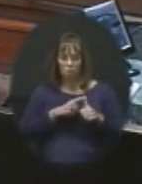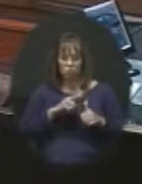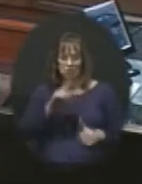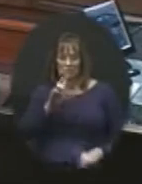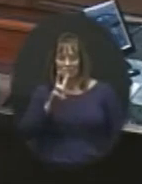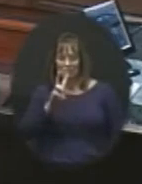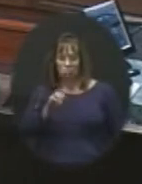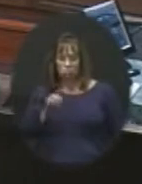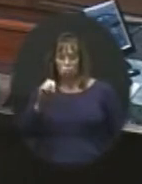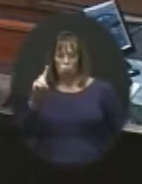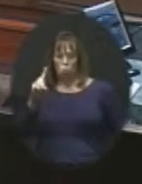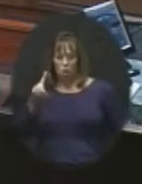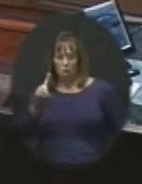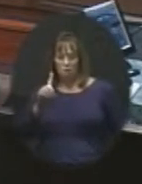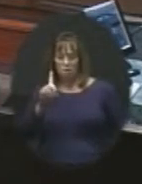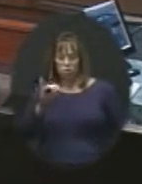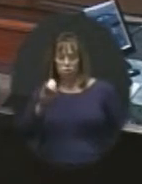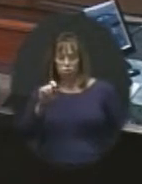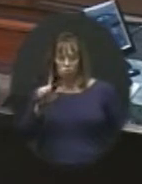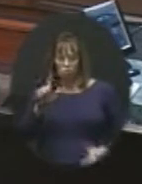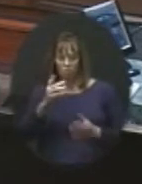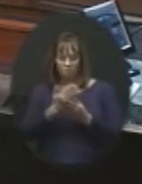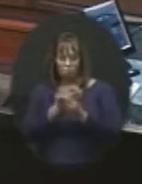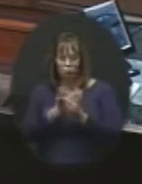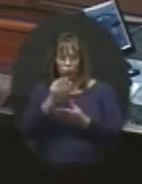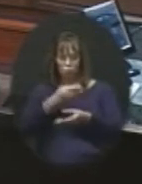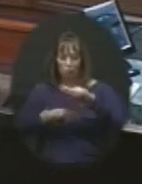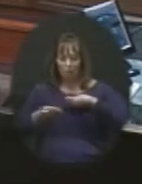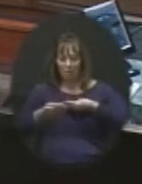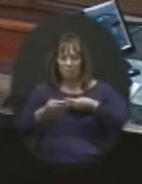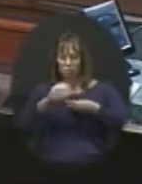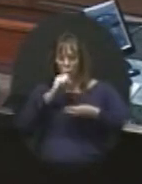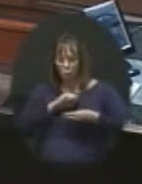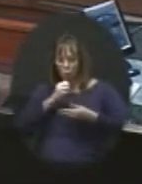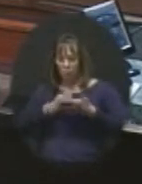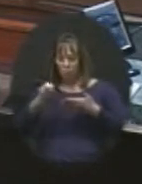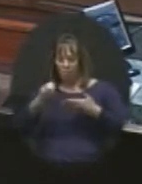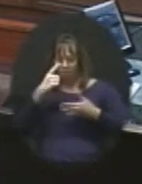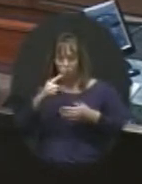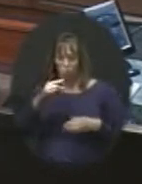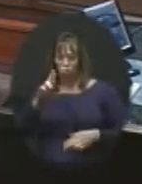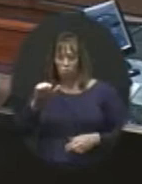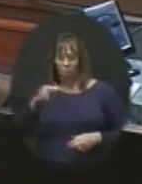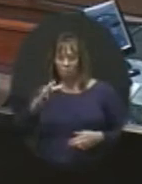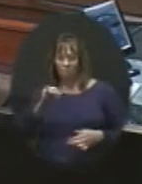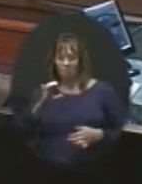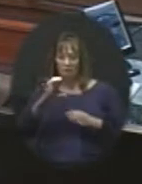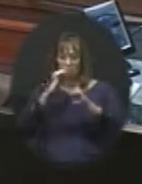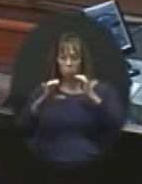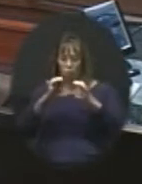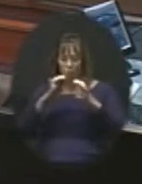6.01, the digital folder to replace outdated equipment for graphic communications.